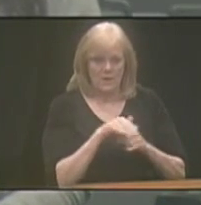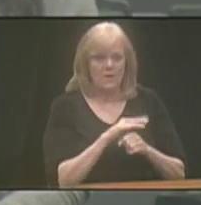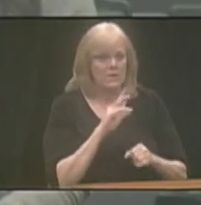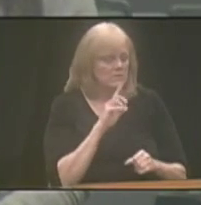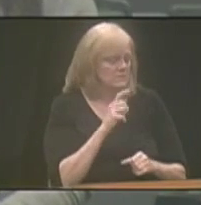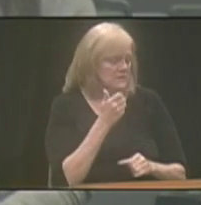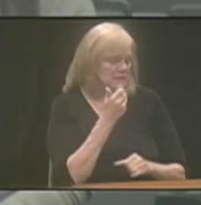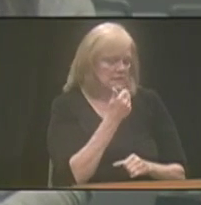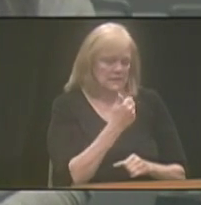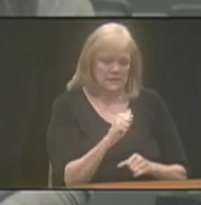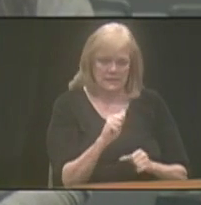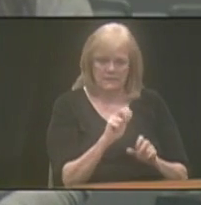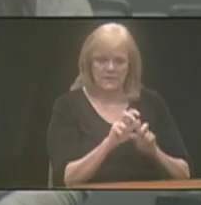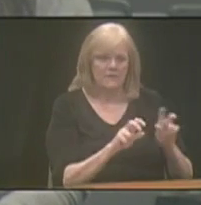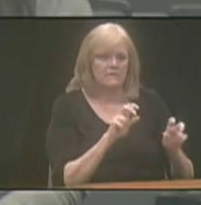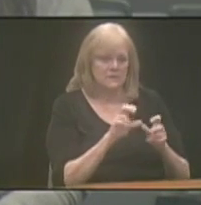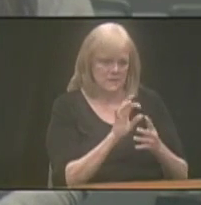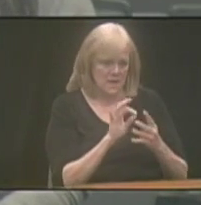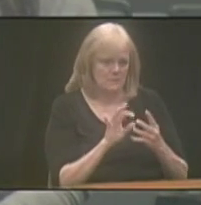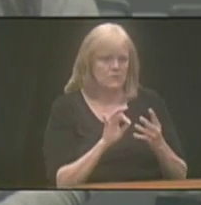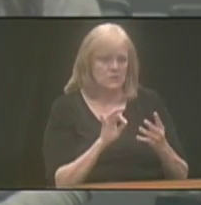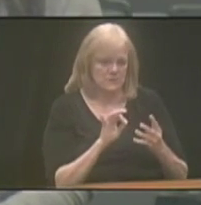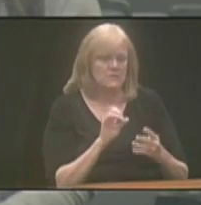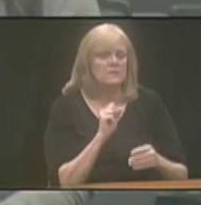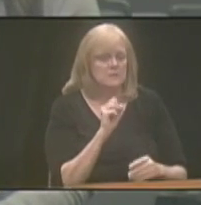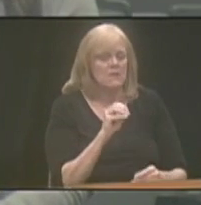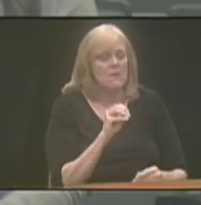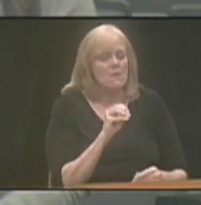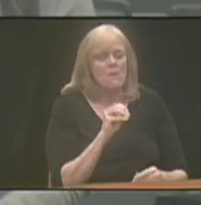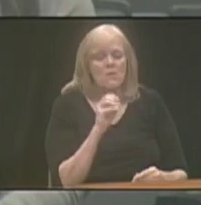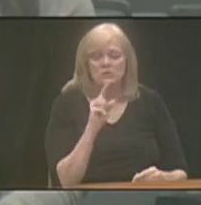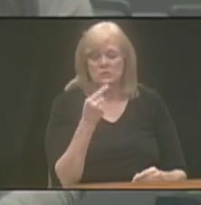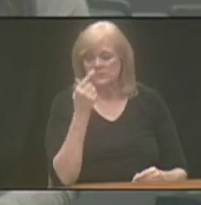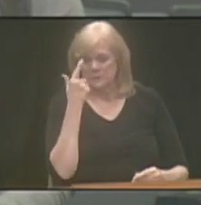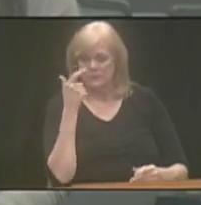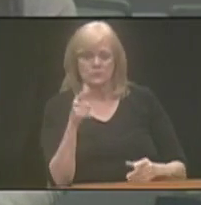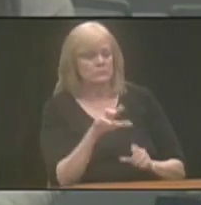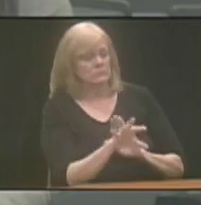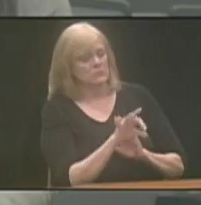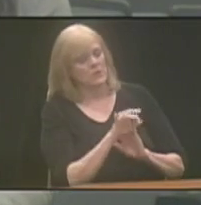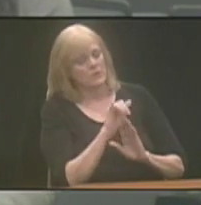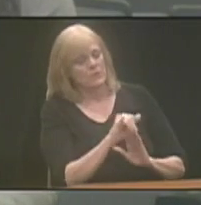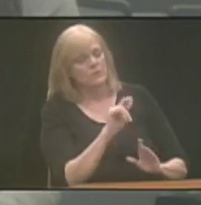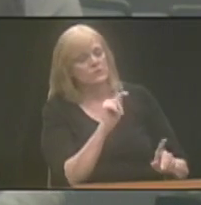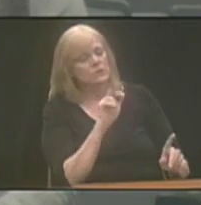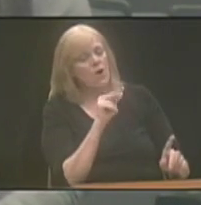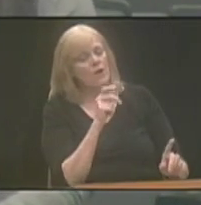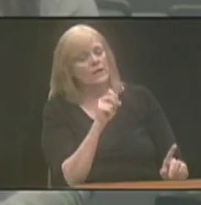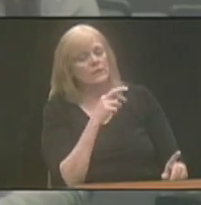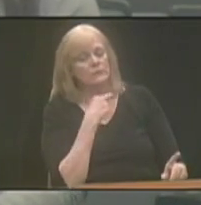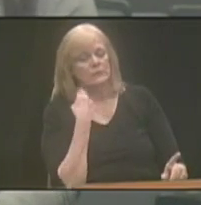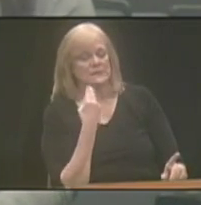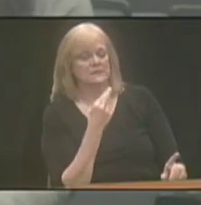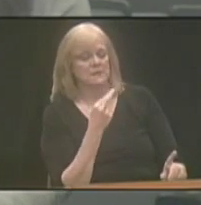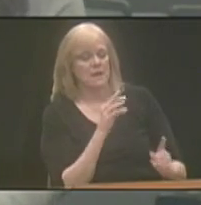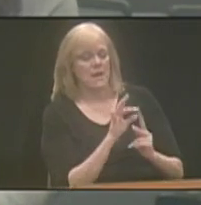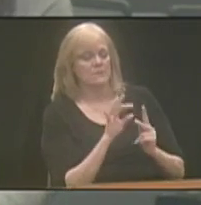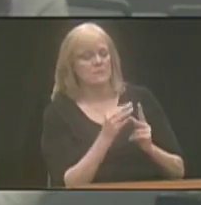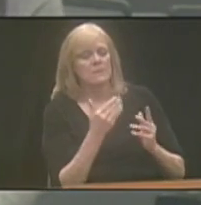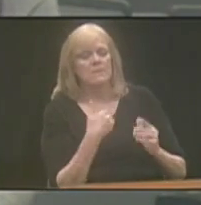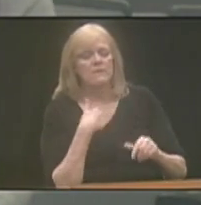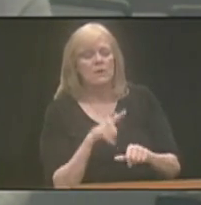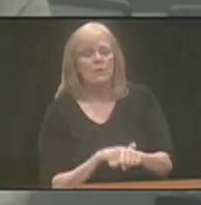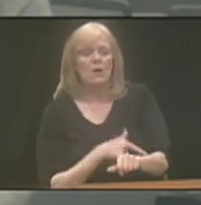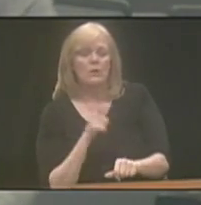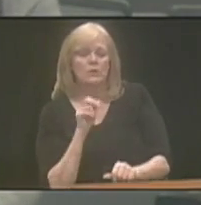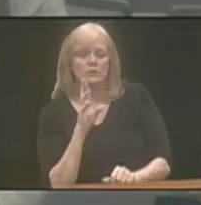valid for any of the investment options. Okay. So just because you select those target risk options and you're intending to maybe have